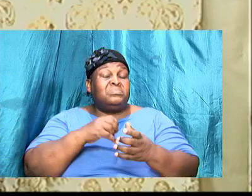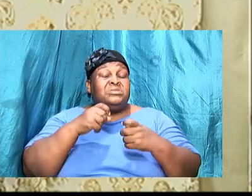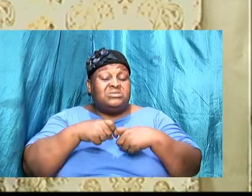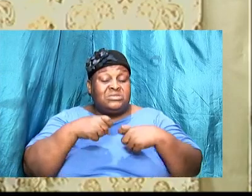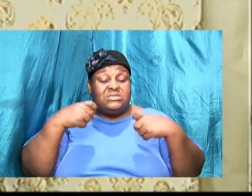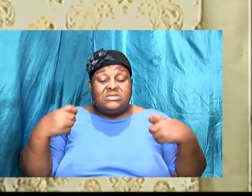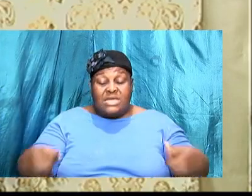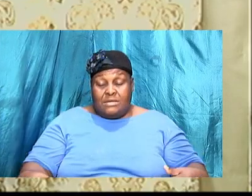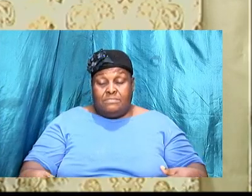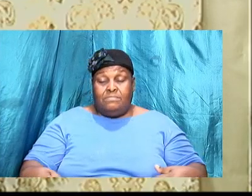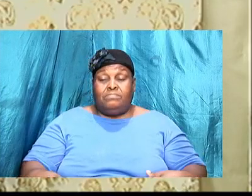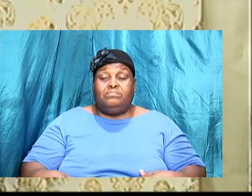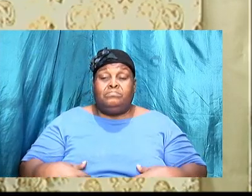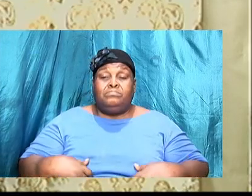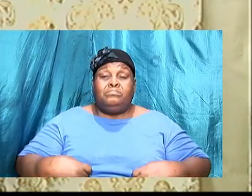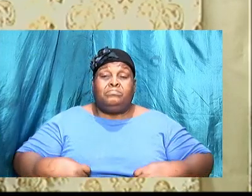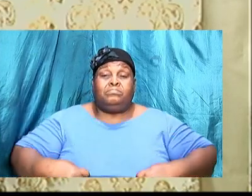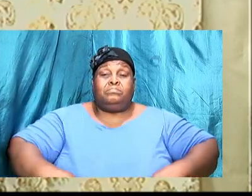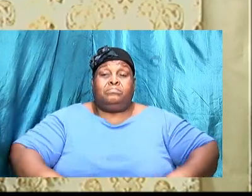4, verses 17.